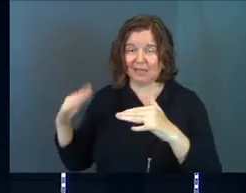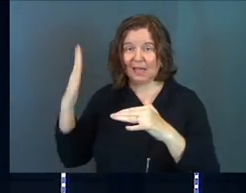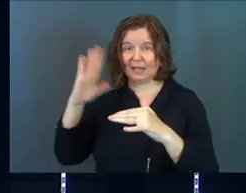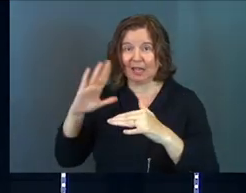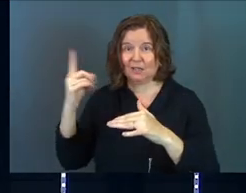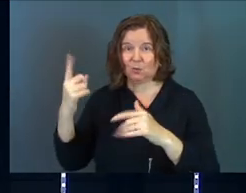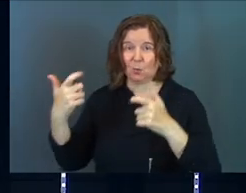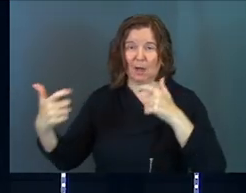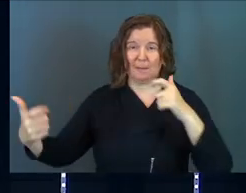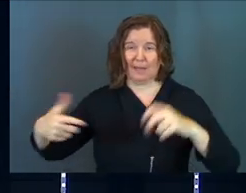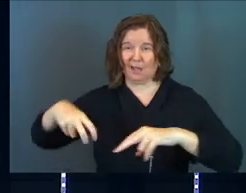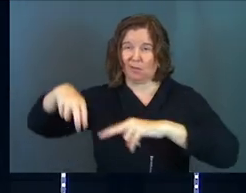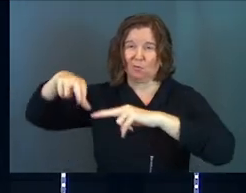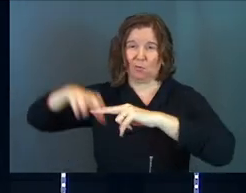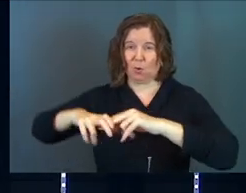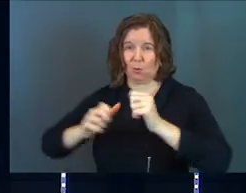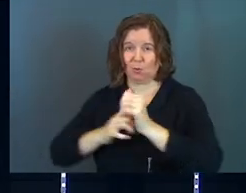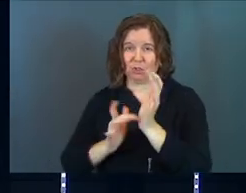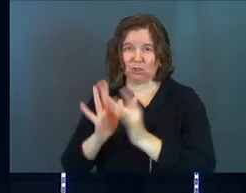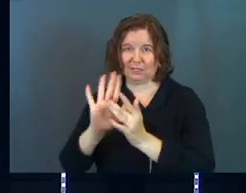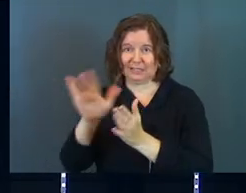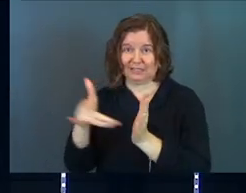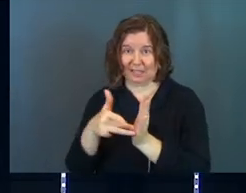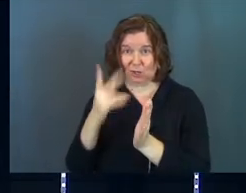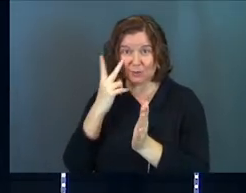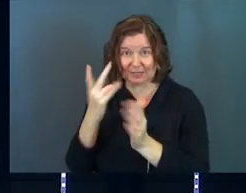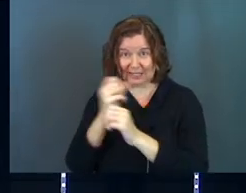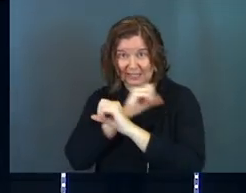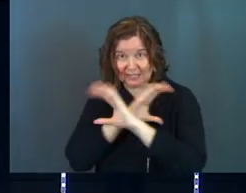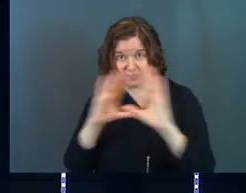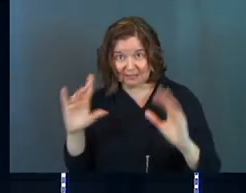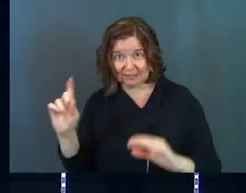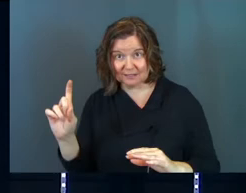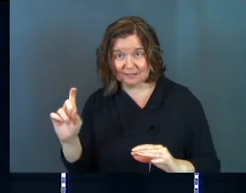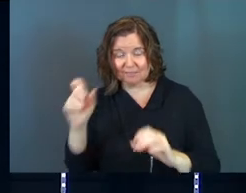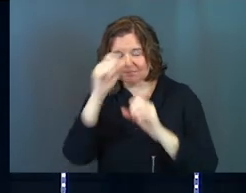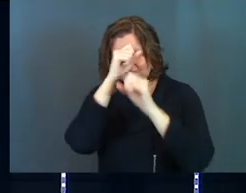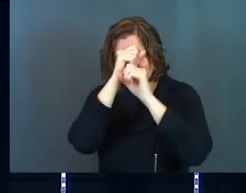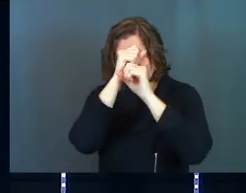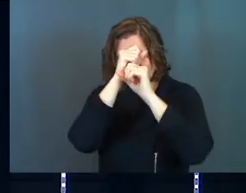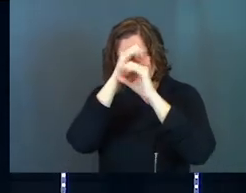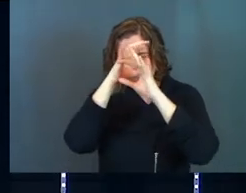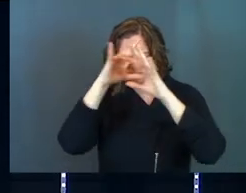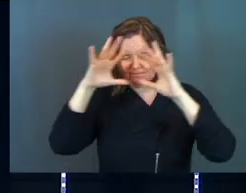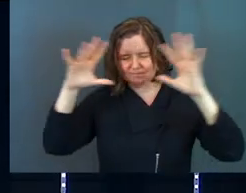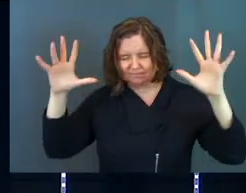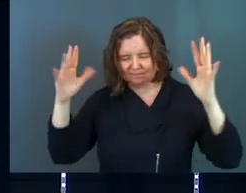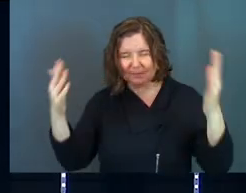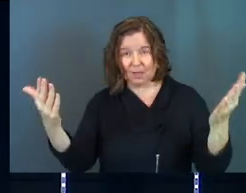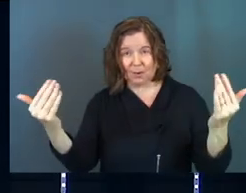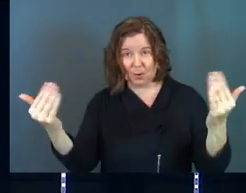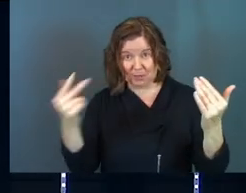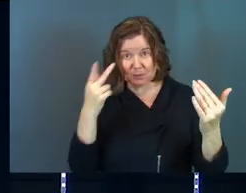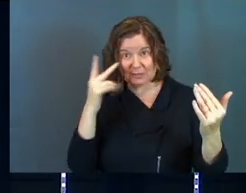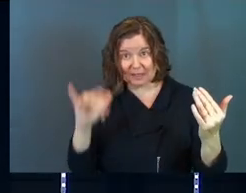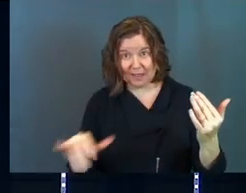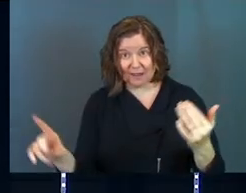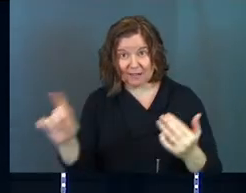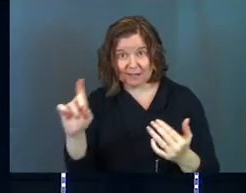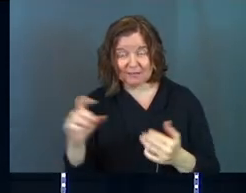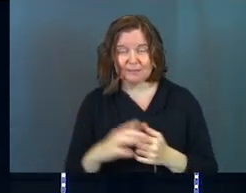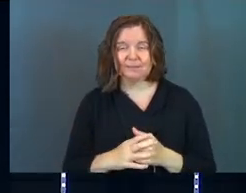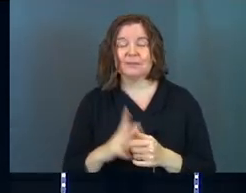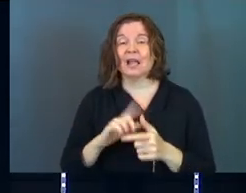is on one mega throne with Jesus right there in the center. Can you see it? Turn your imagination on. Let's go. Can you see it?